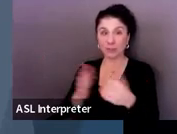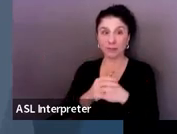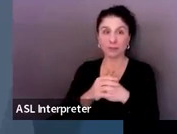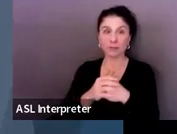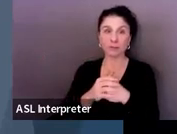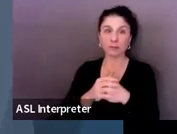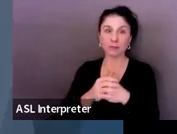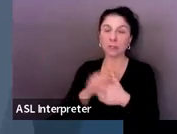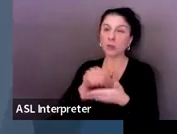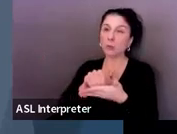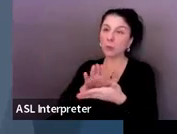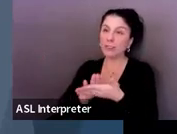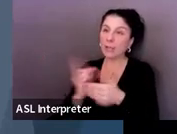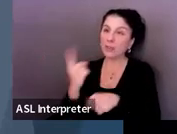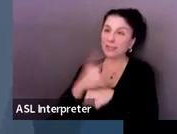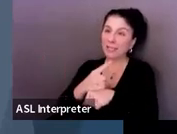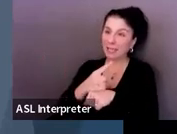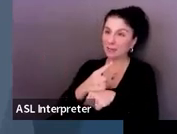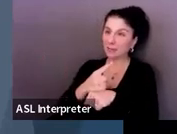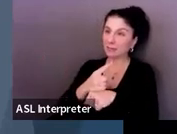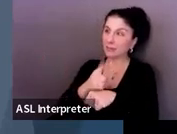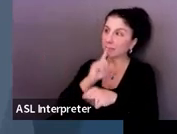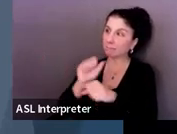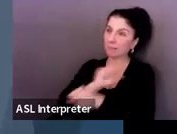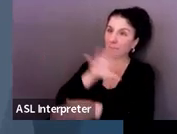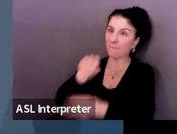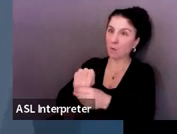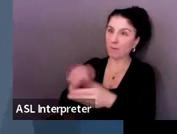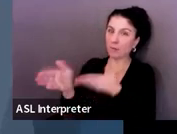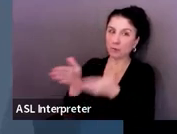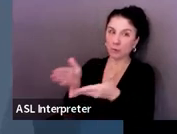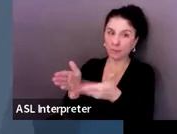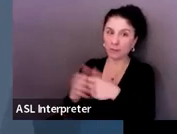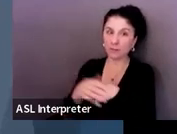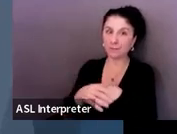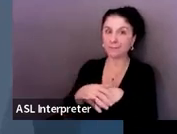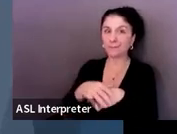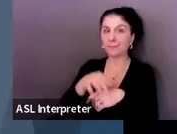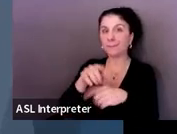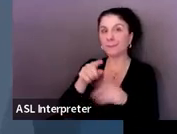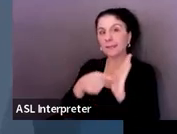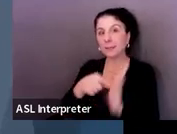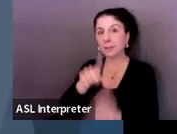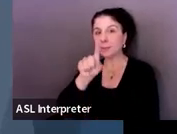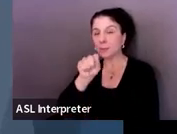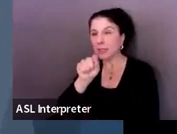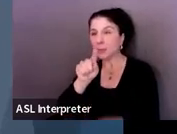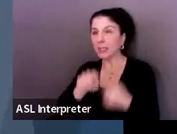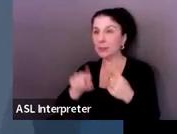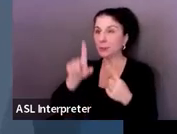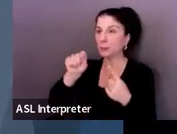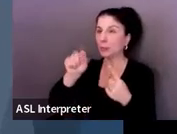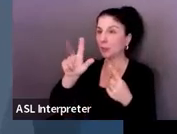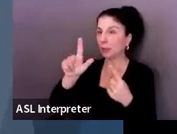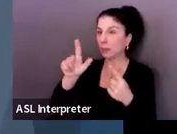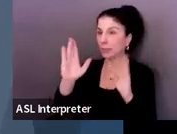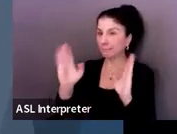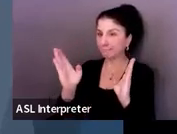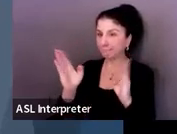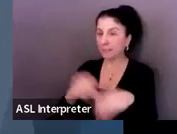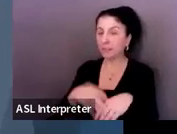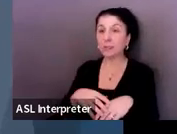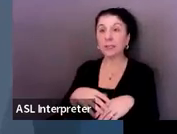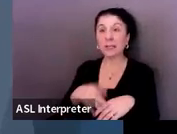are there when they're receiving those services because they're just left on there, but they may not be receiving them currently, but they were in the